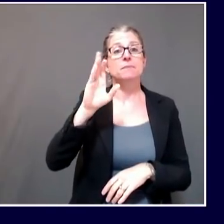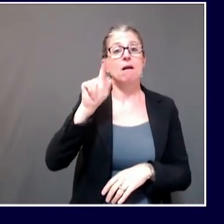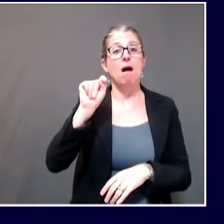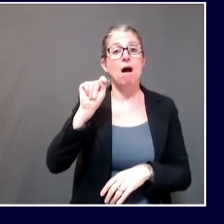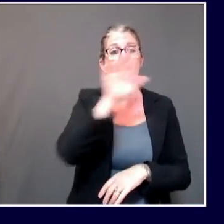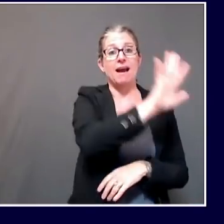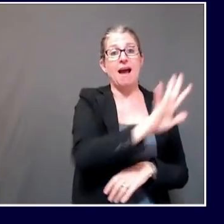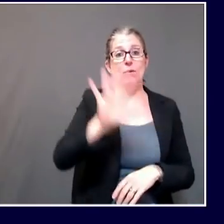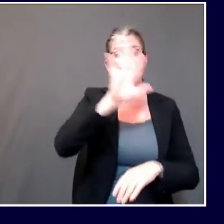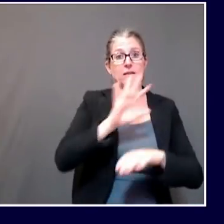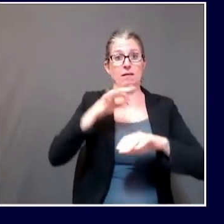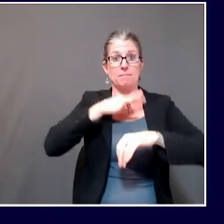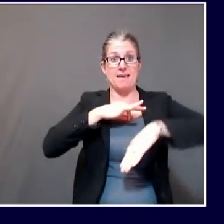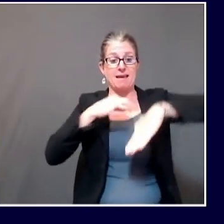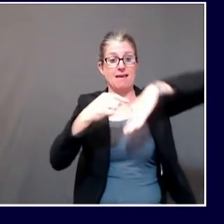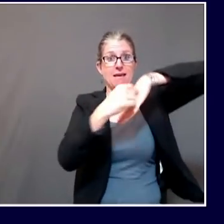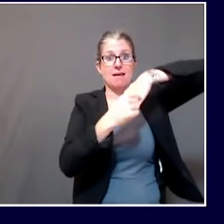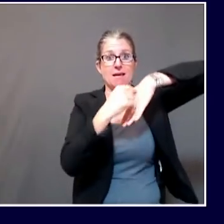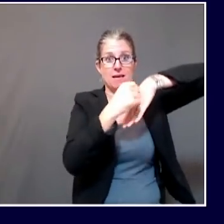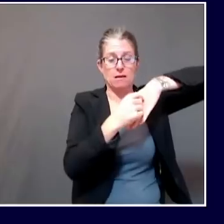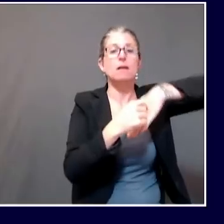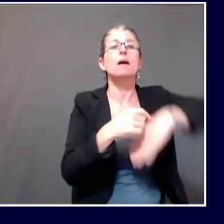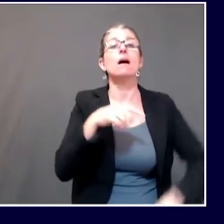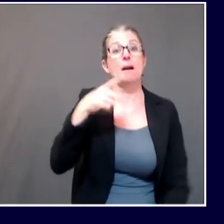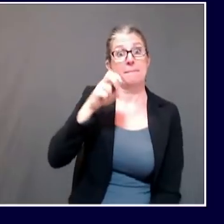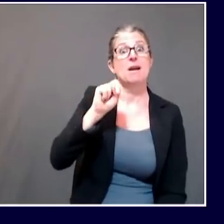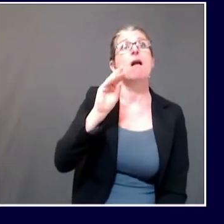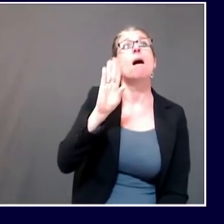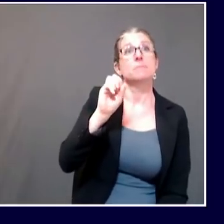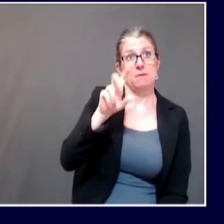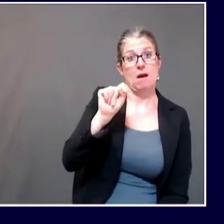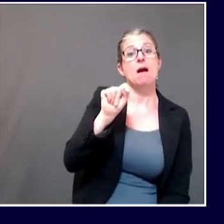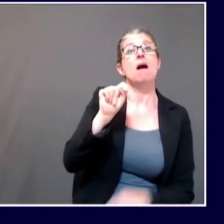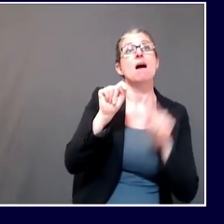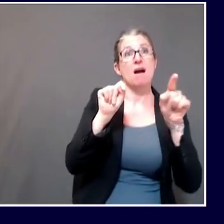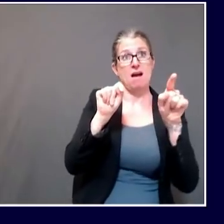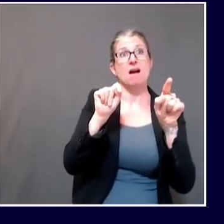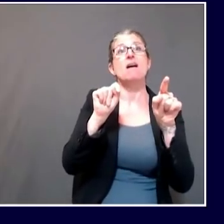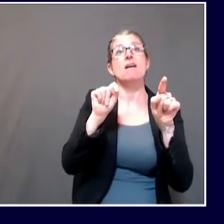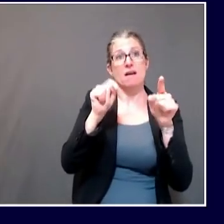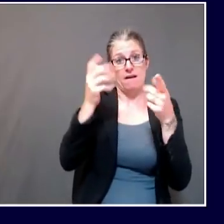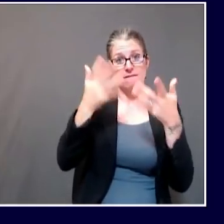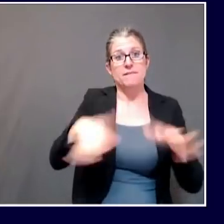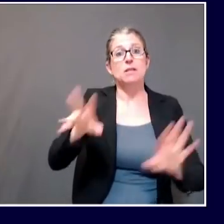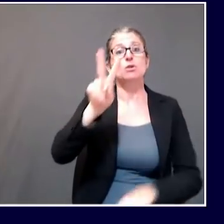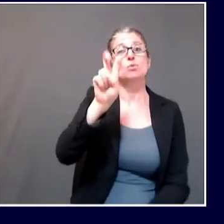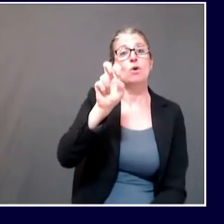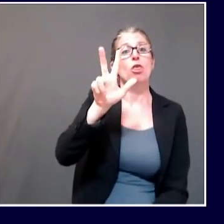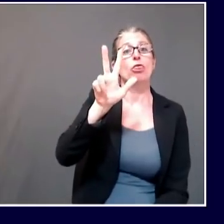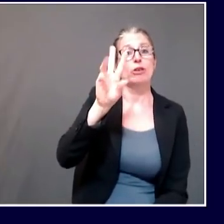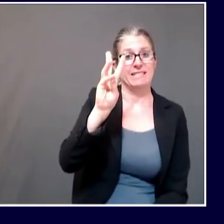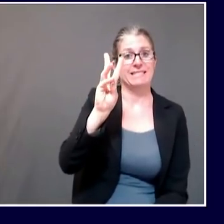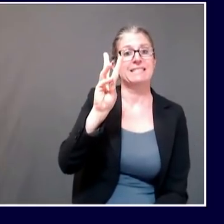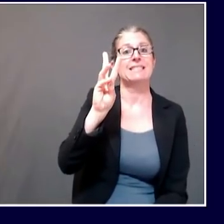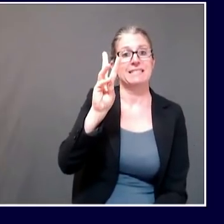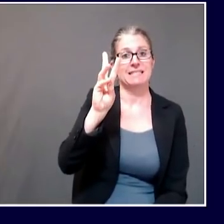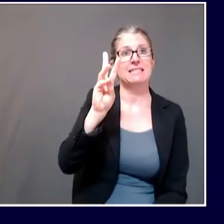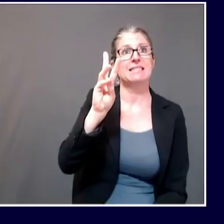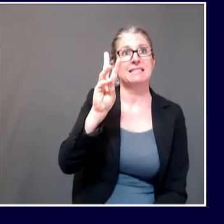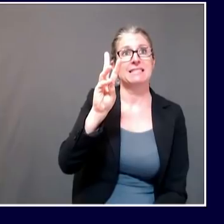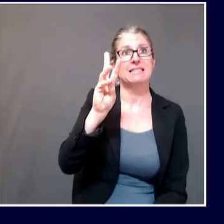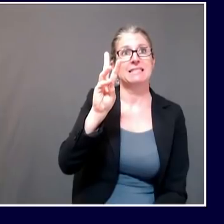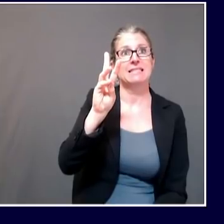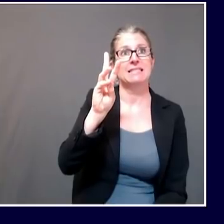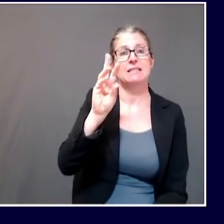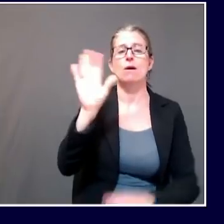have been more clear, but just to make sure I am, that's 231 positive test results out of a